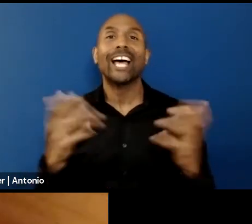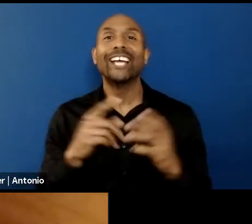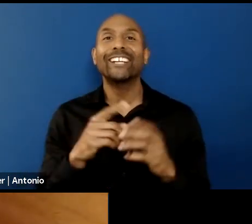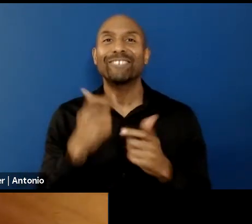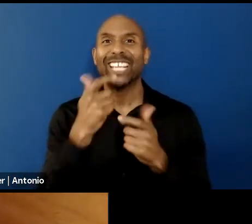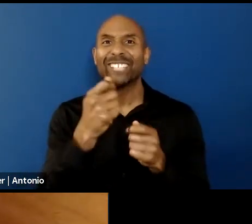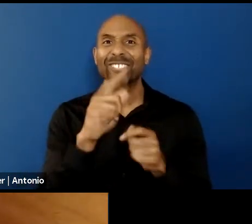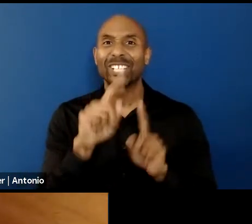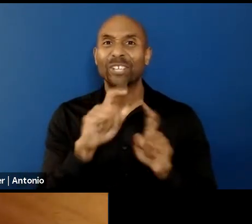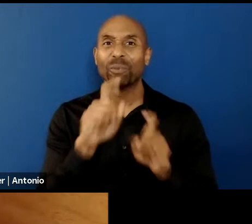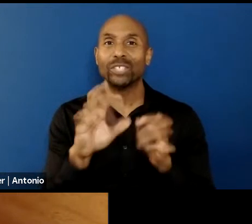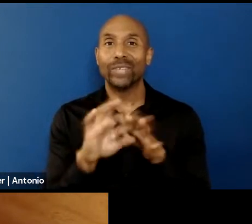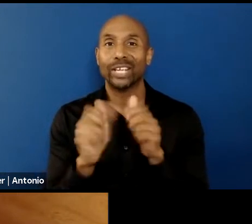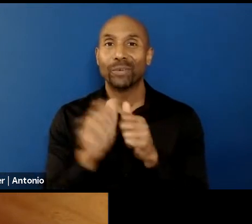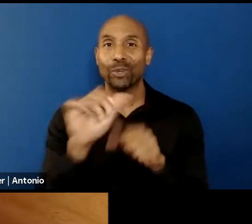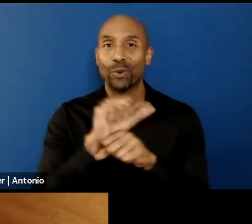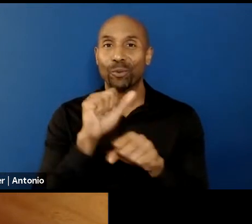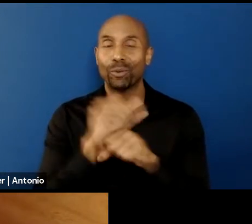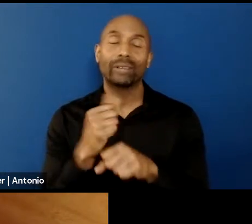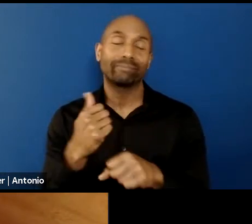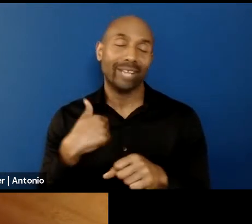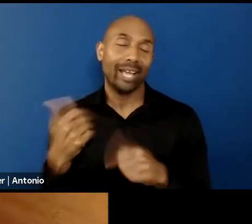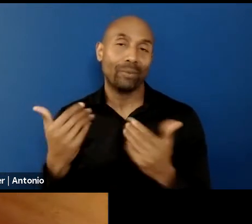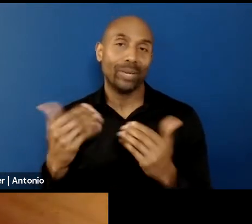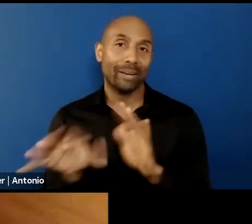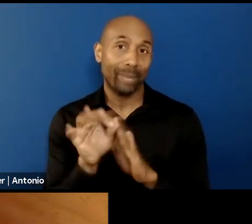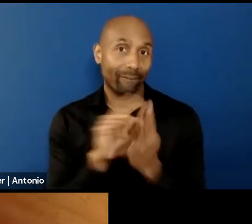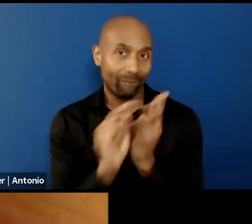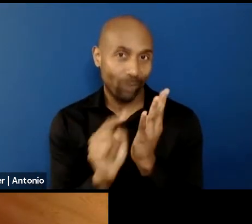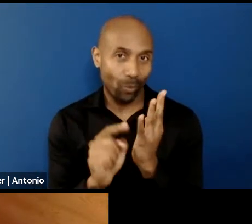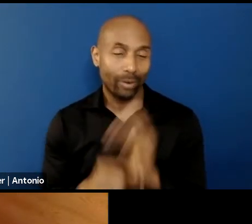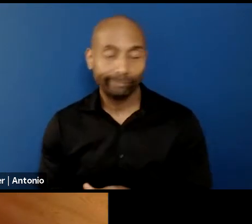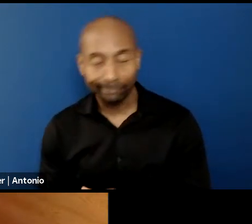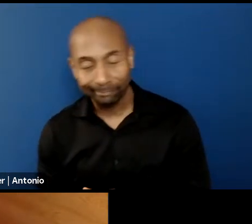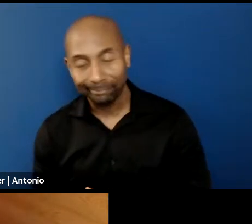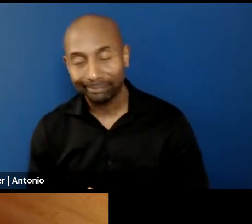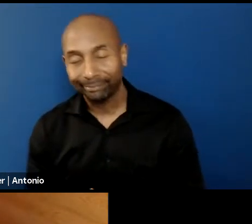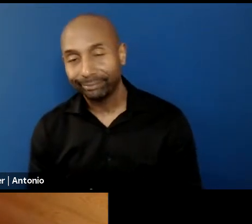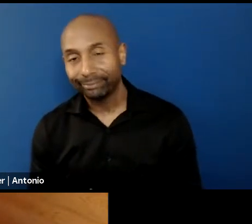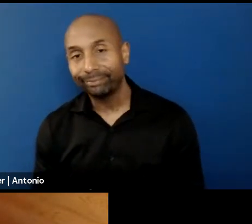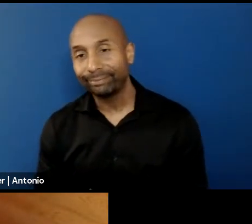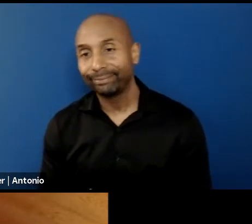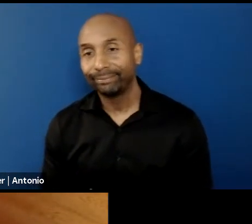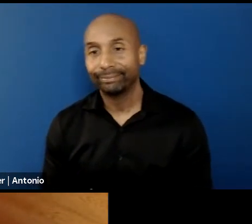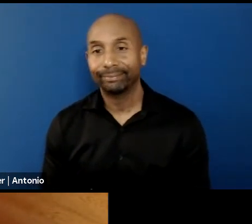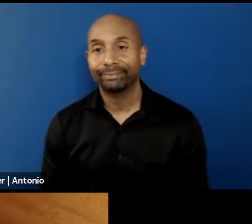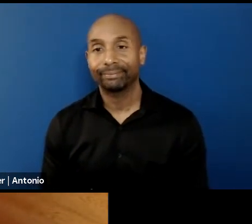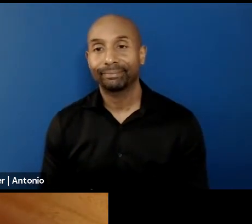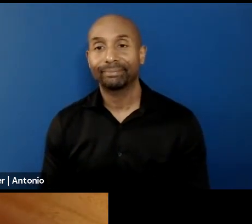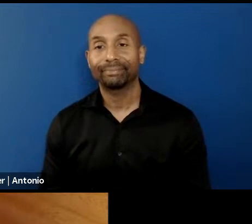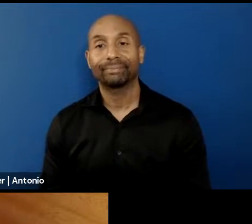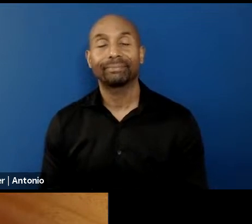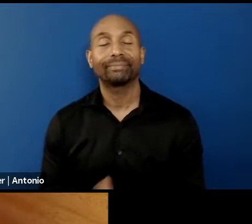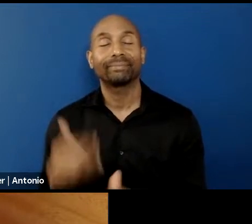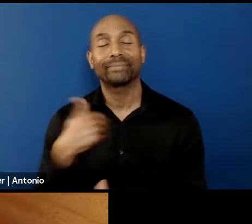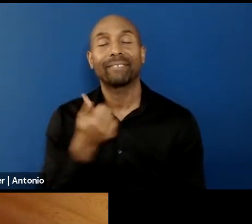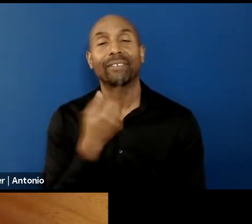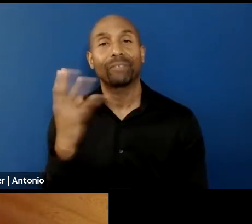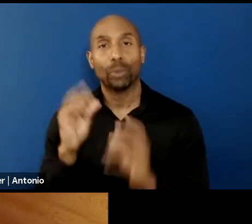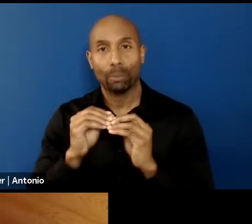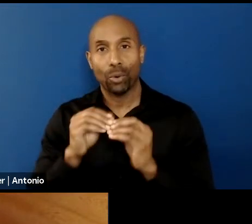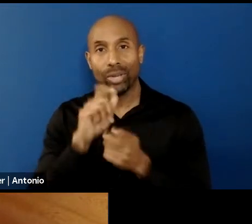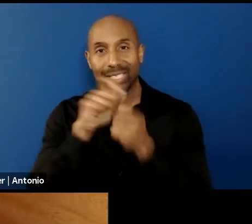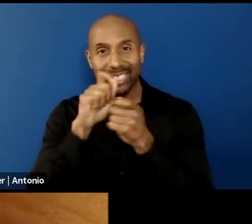work. Just to say a couple of details about your